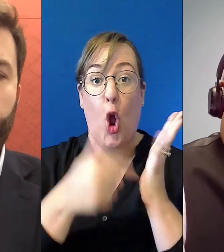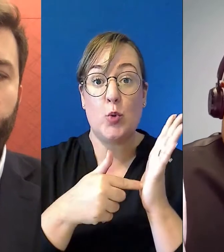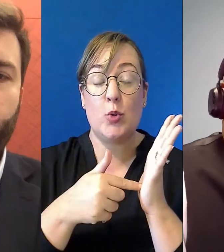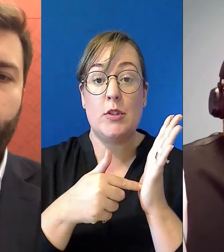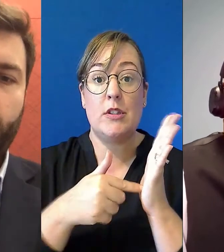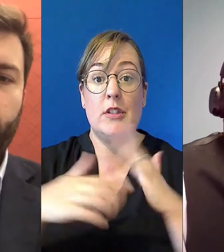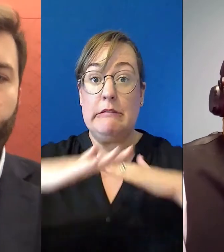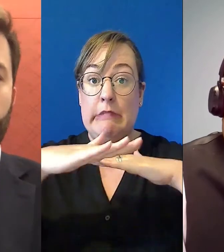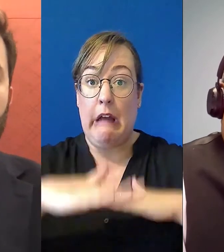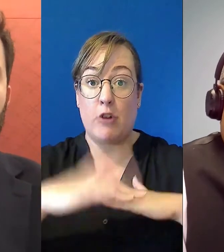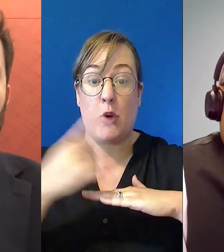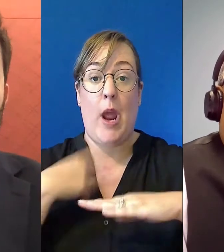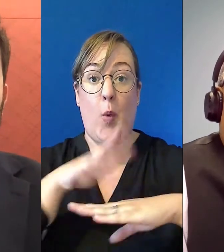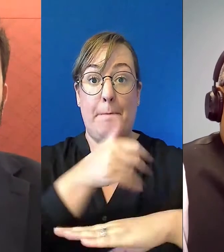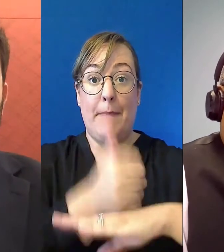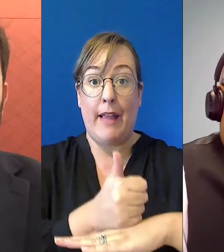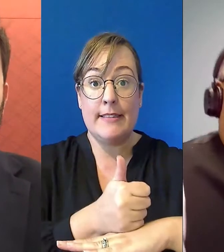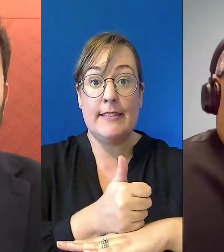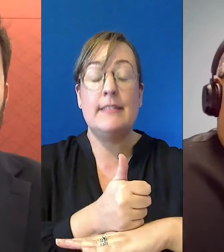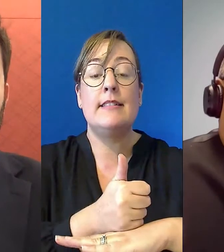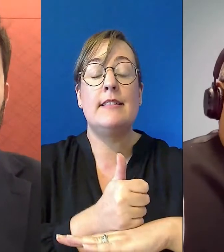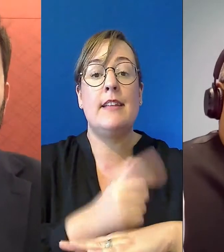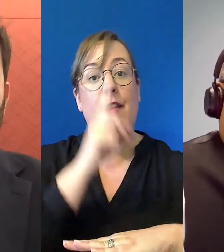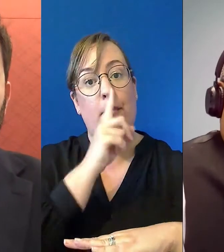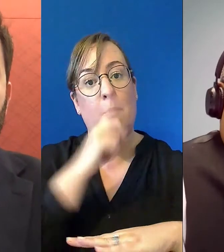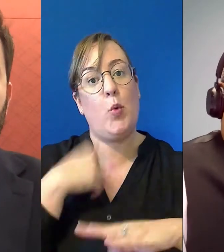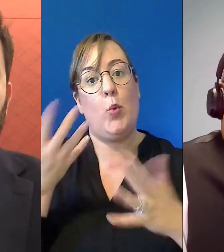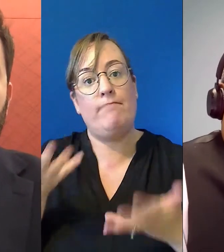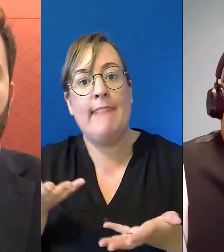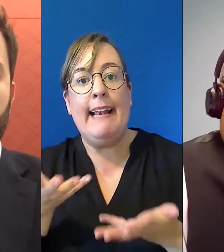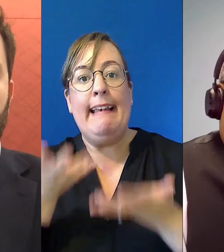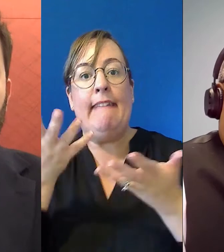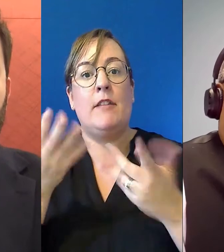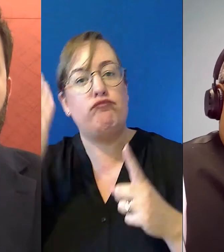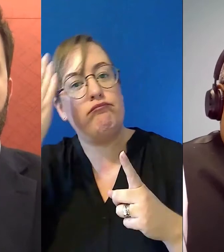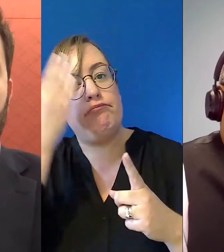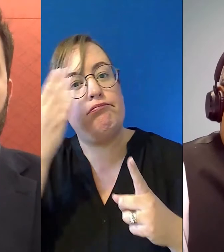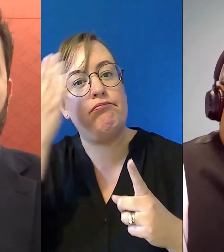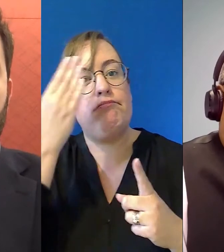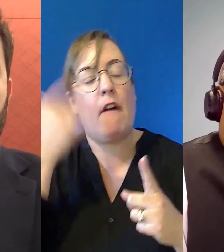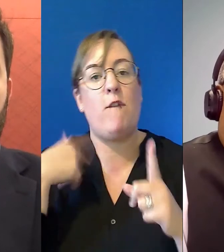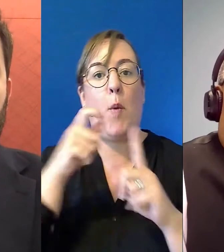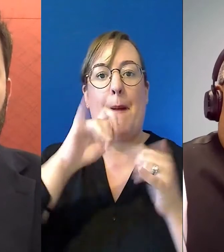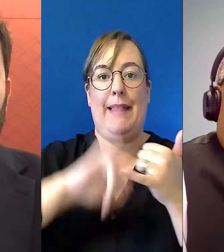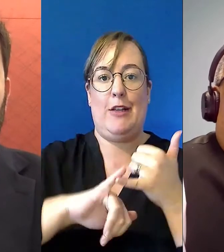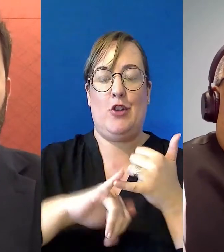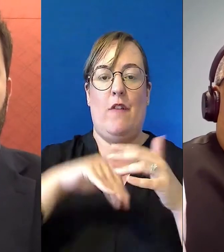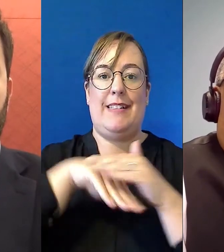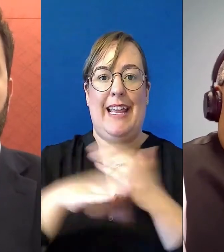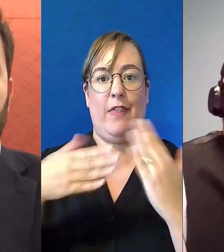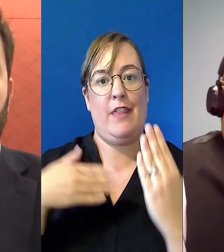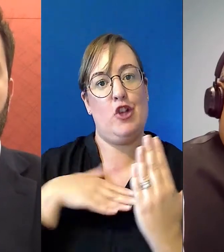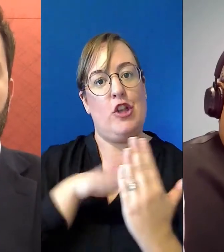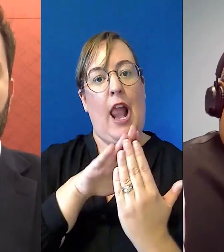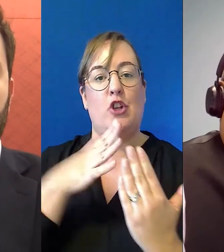are based, to the people who give lift to the aspirations of public servants in the challenge for partnership.